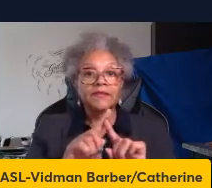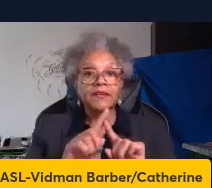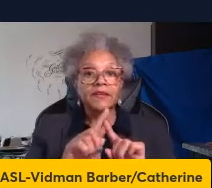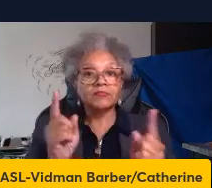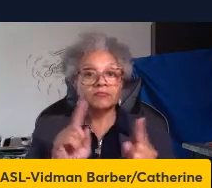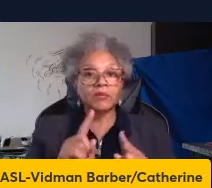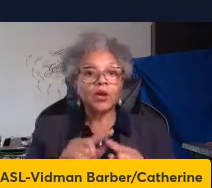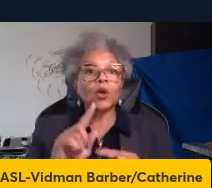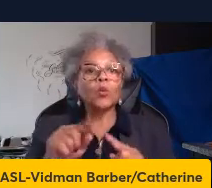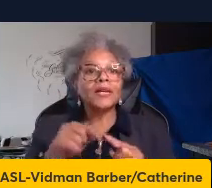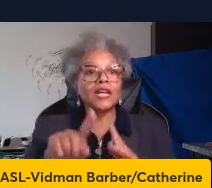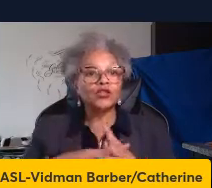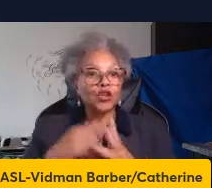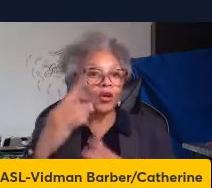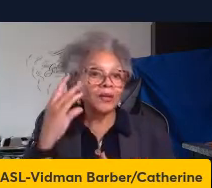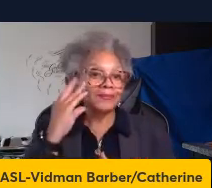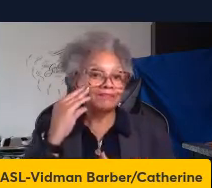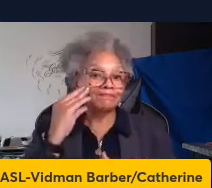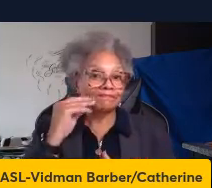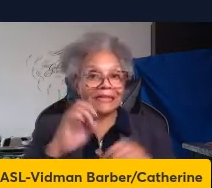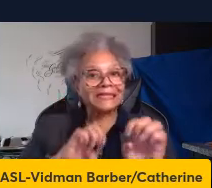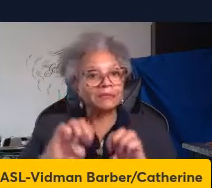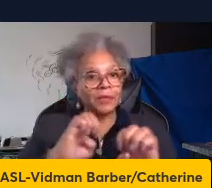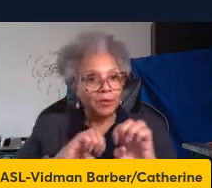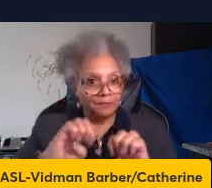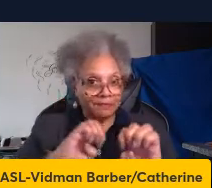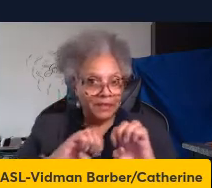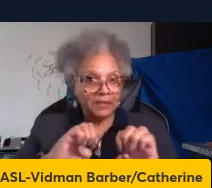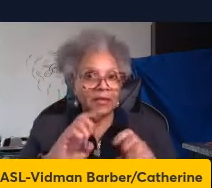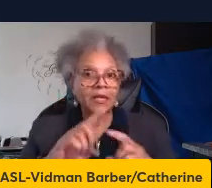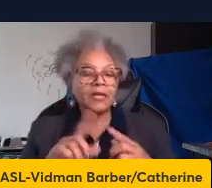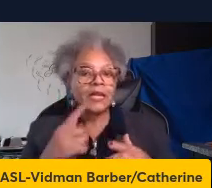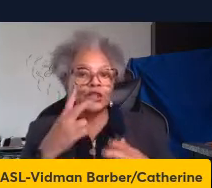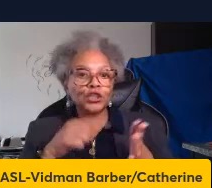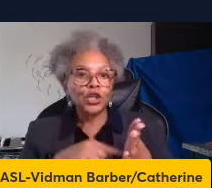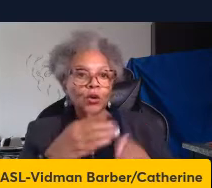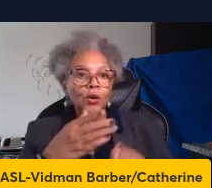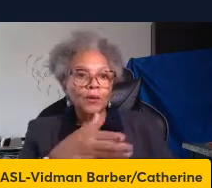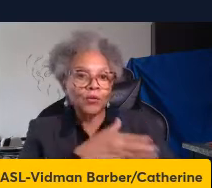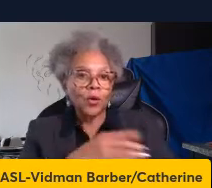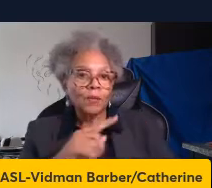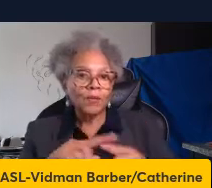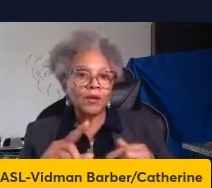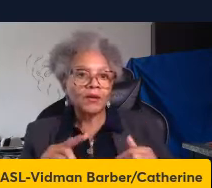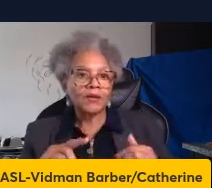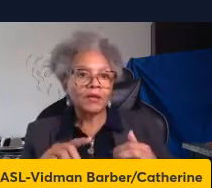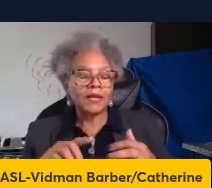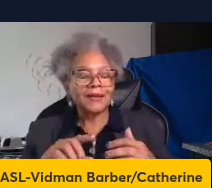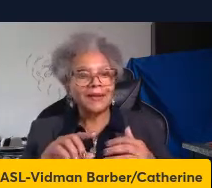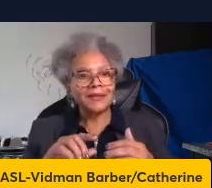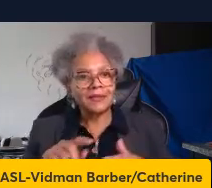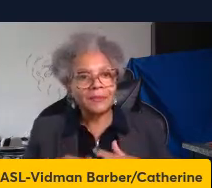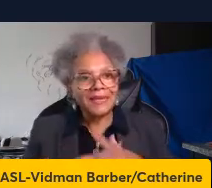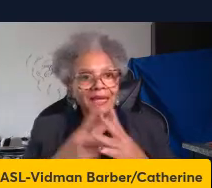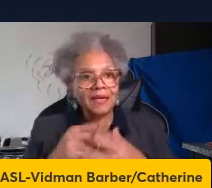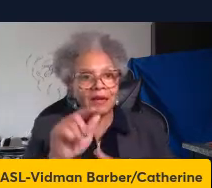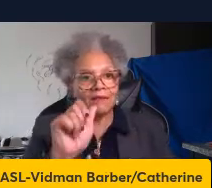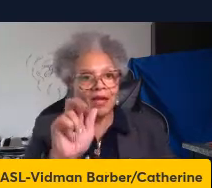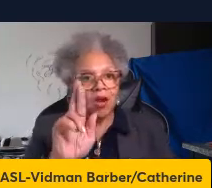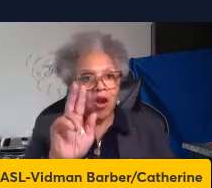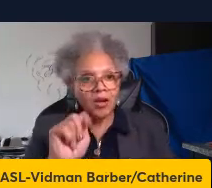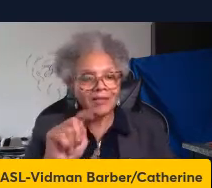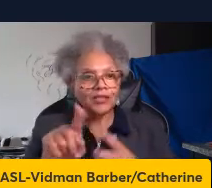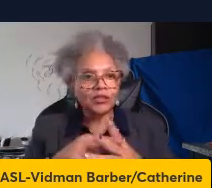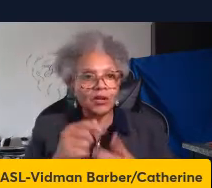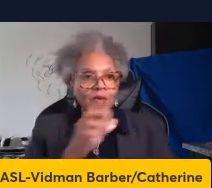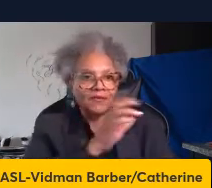they experience a clinical improvement but however shortly after the initiation of ART they experience a clinical deterioration